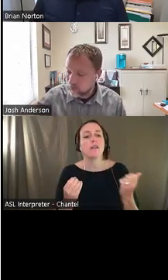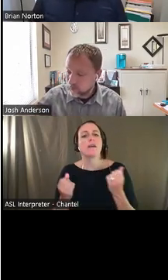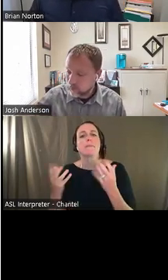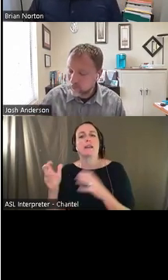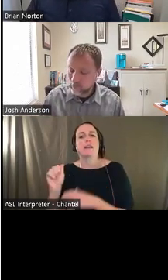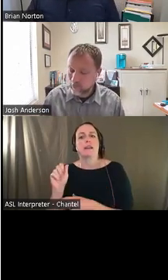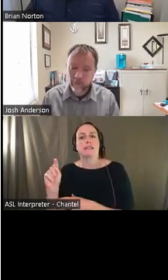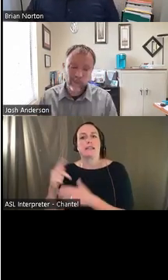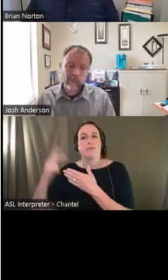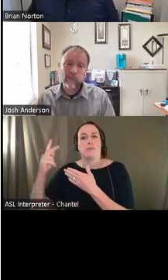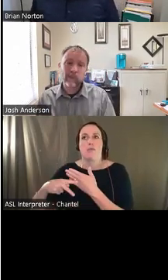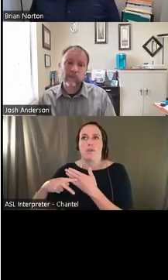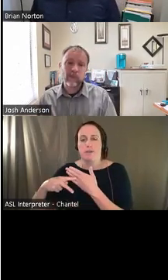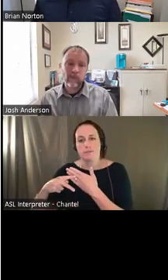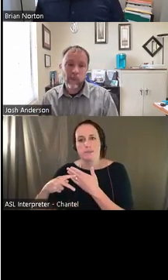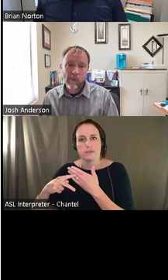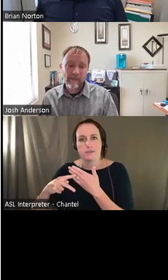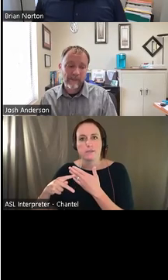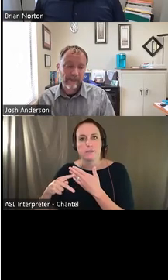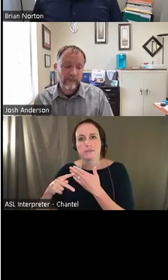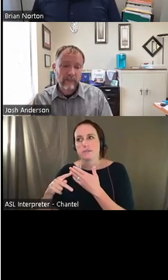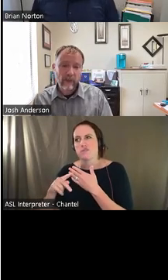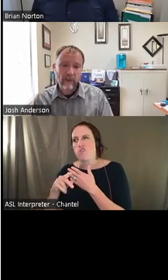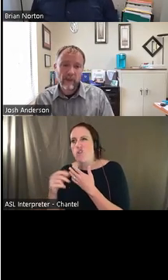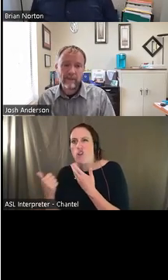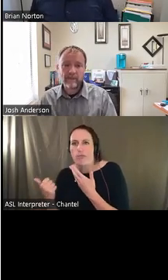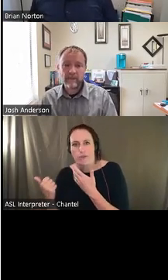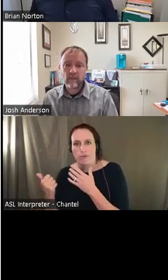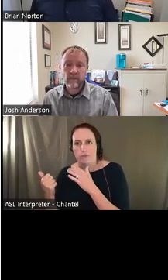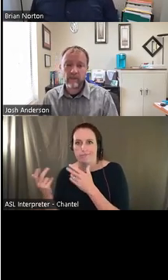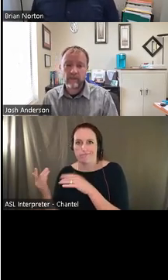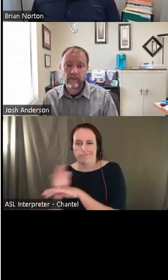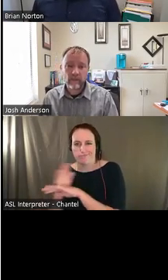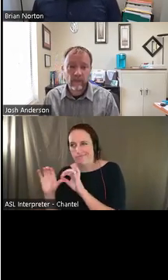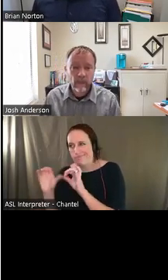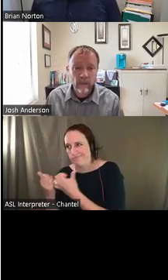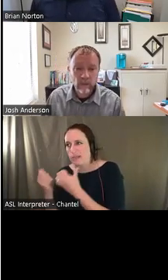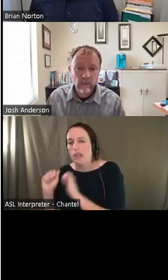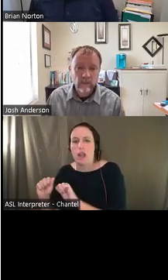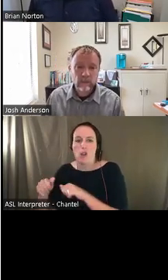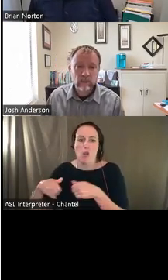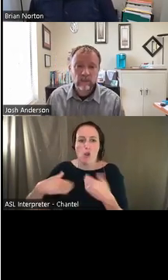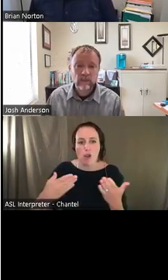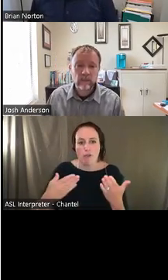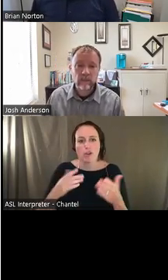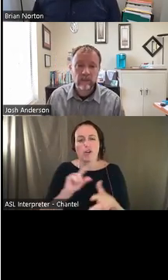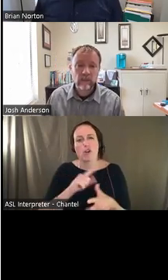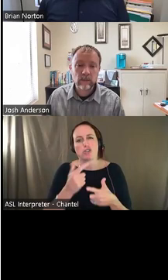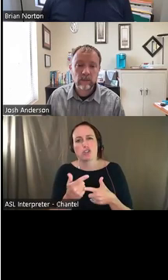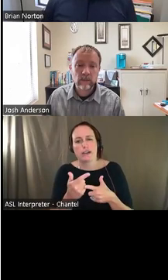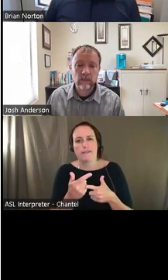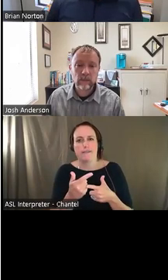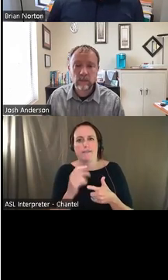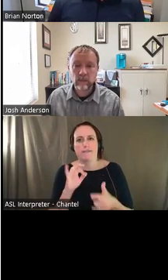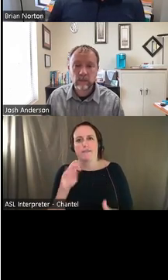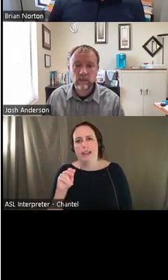other entities within your particular state or territory will offer what's referred to as alternative financing. Um, and so